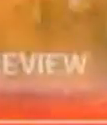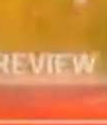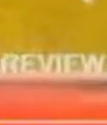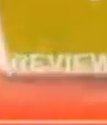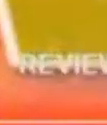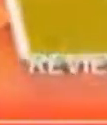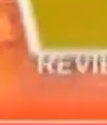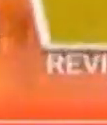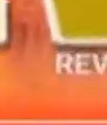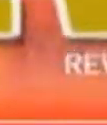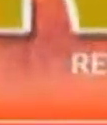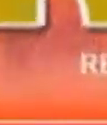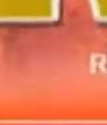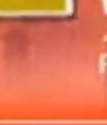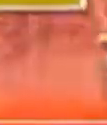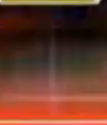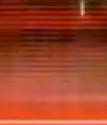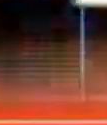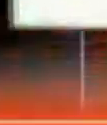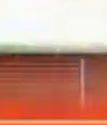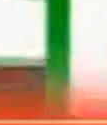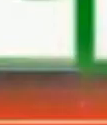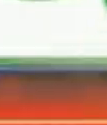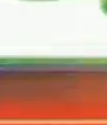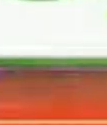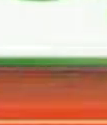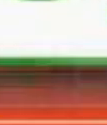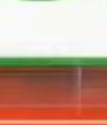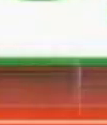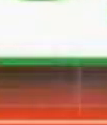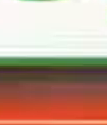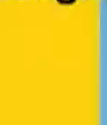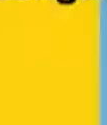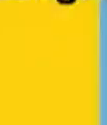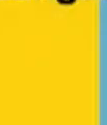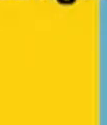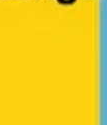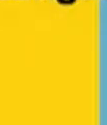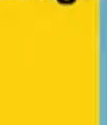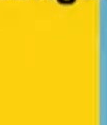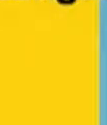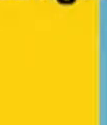a pleasure. Bye-bye.-bye. Bye Bye Bye-bye.